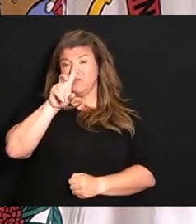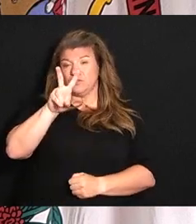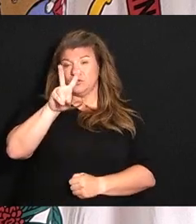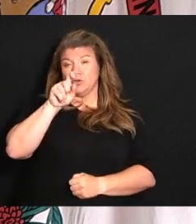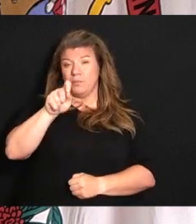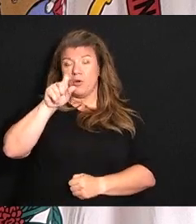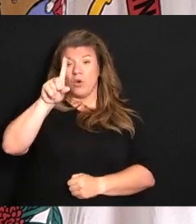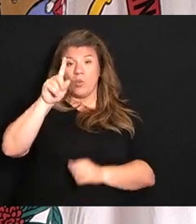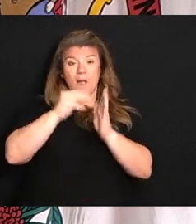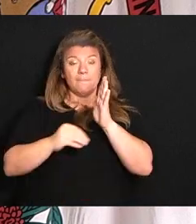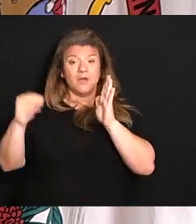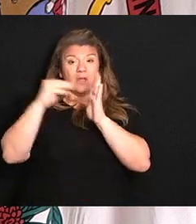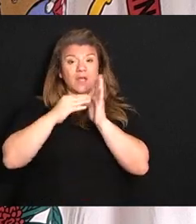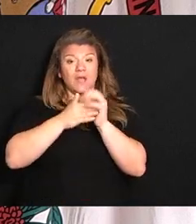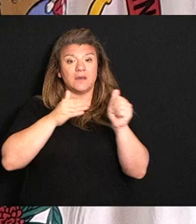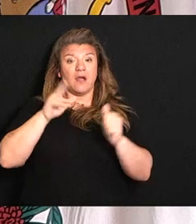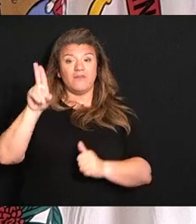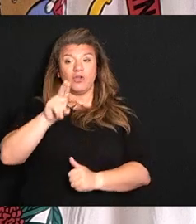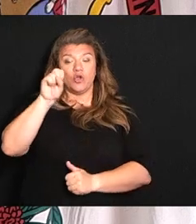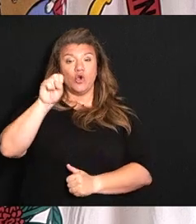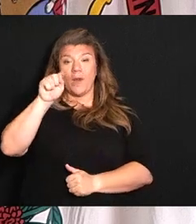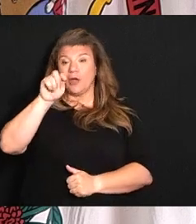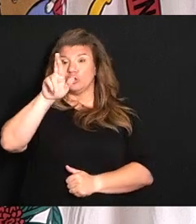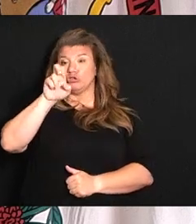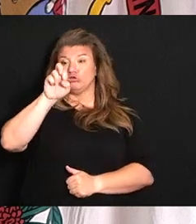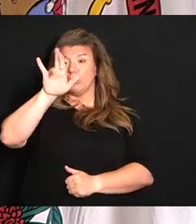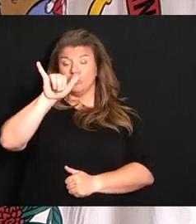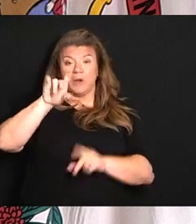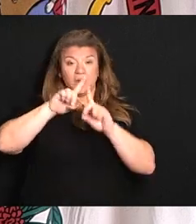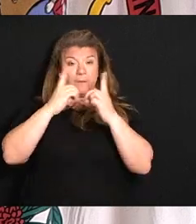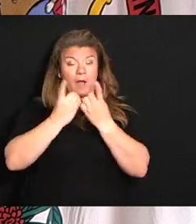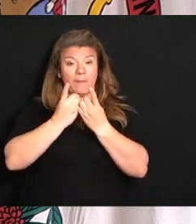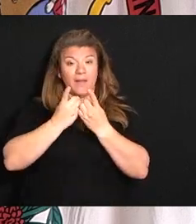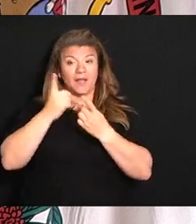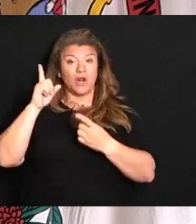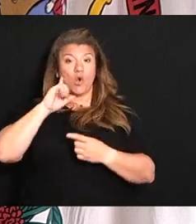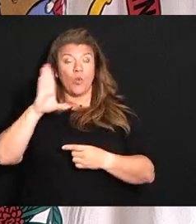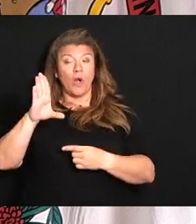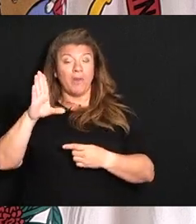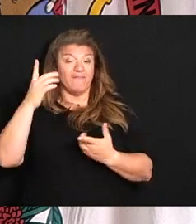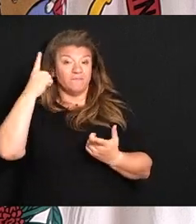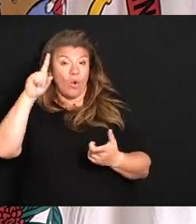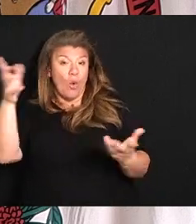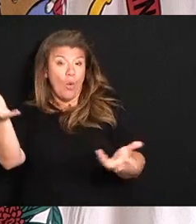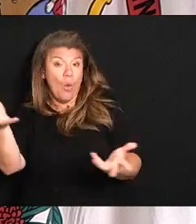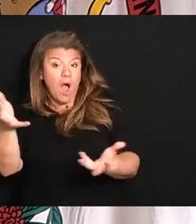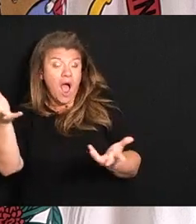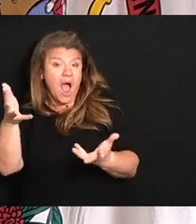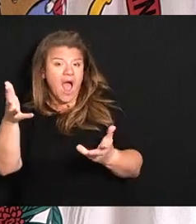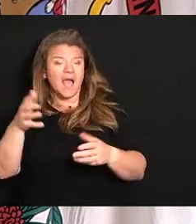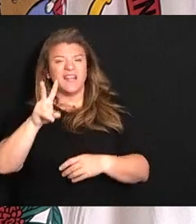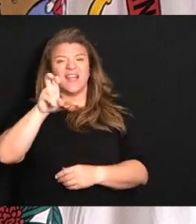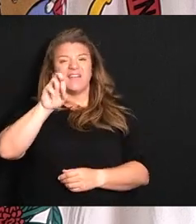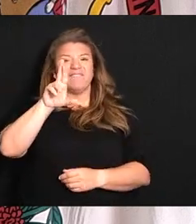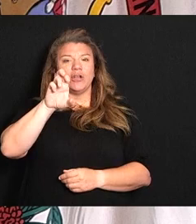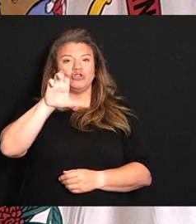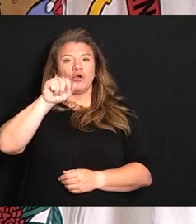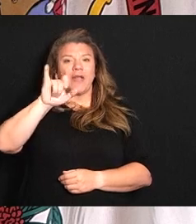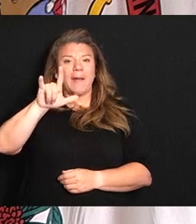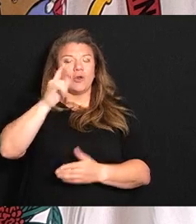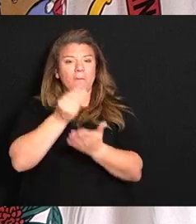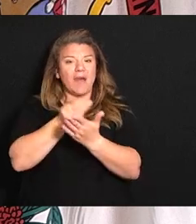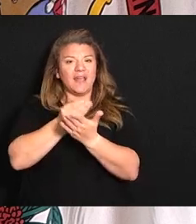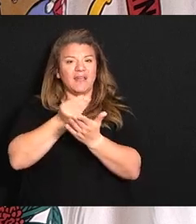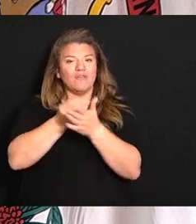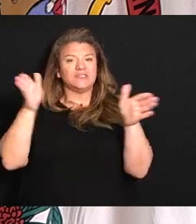million from the U.S. Treasury Department. It'll be basically, for all practical purposes, what it is, is venture capital money for small businesses.